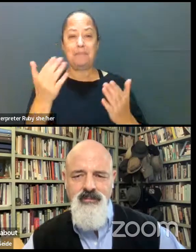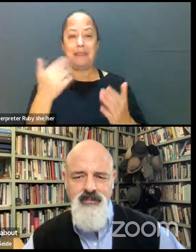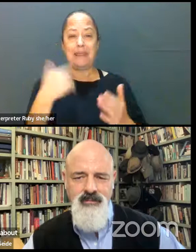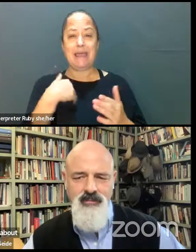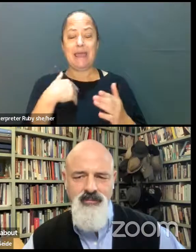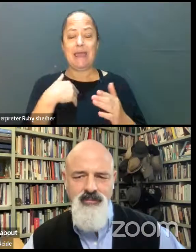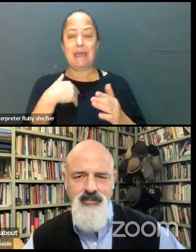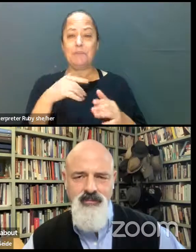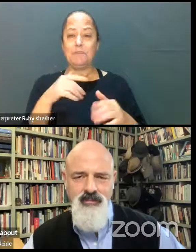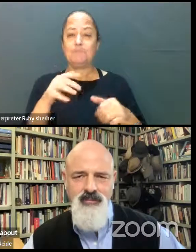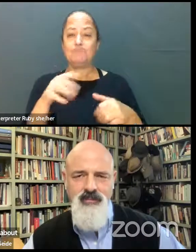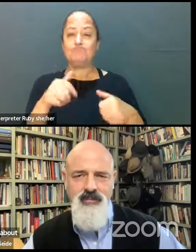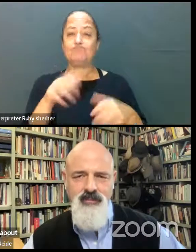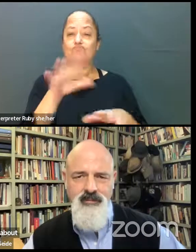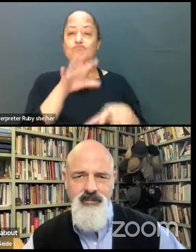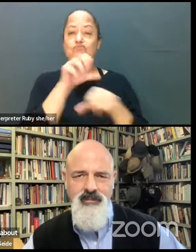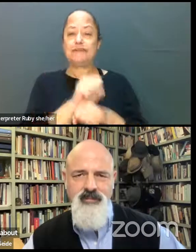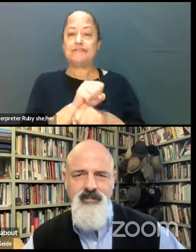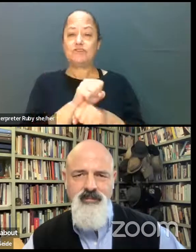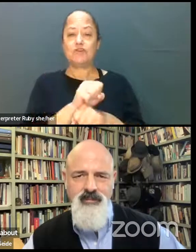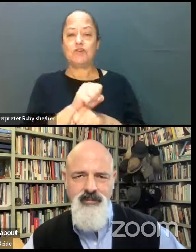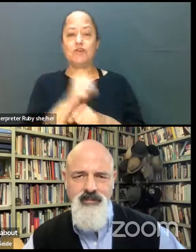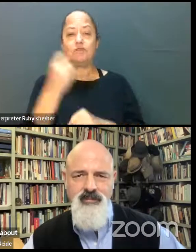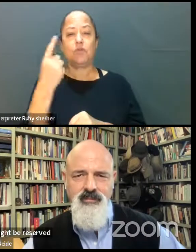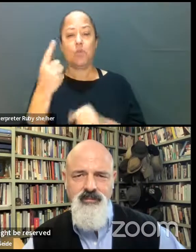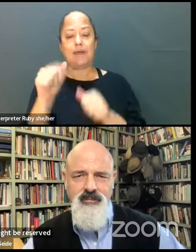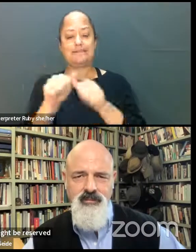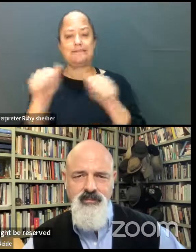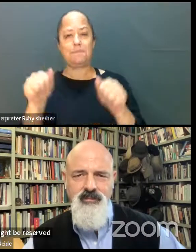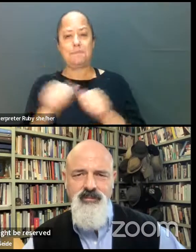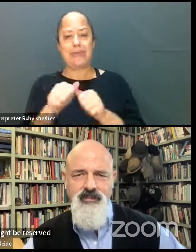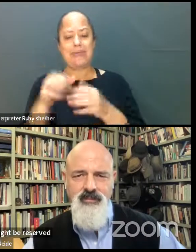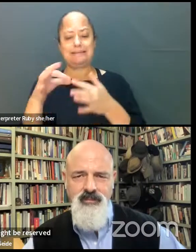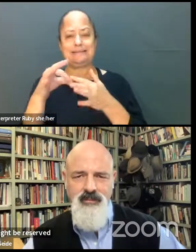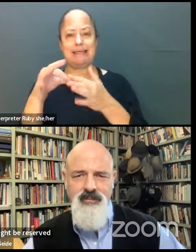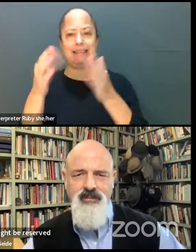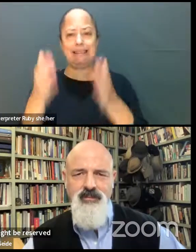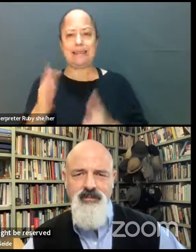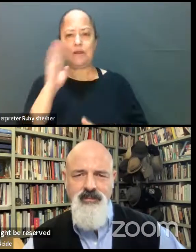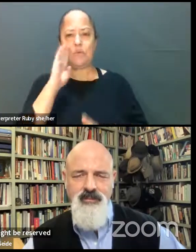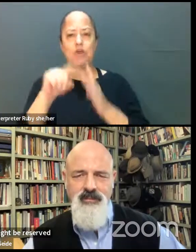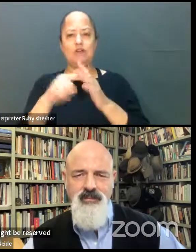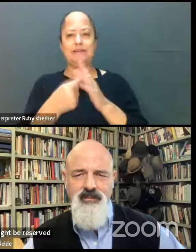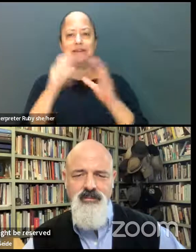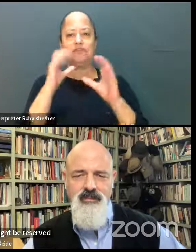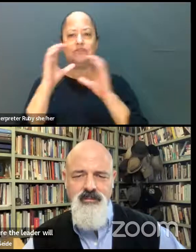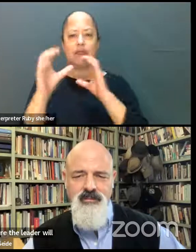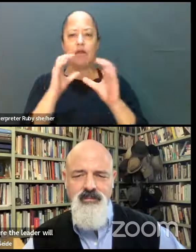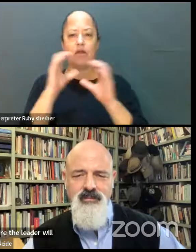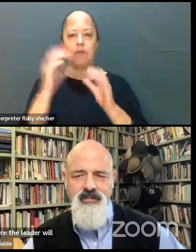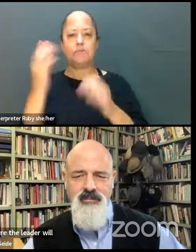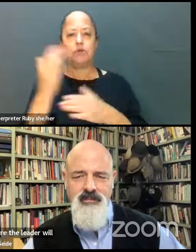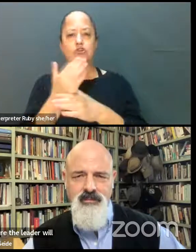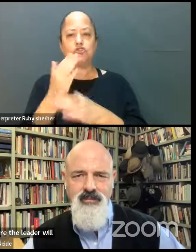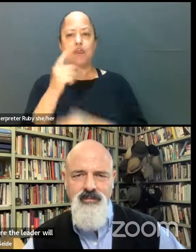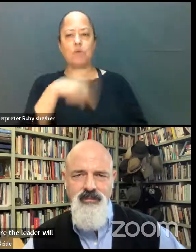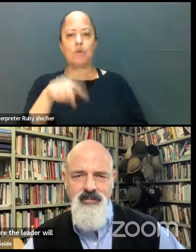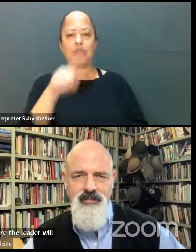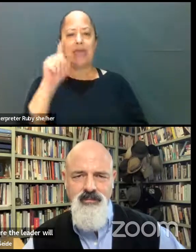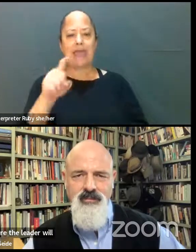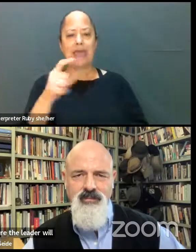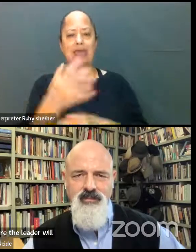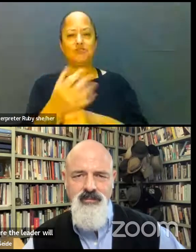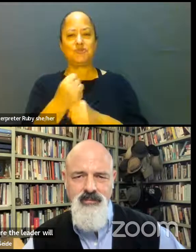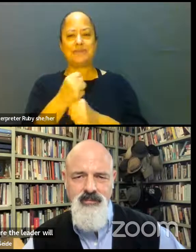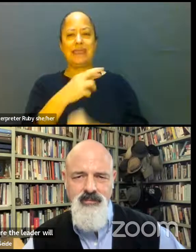and we create this space where the leader will initiate the conversation and share where they've had to take a risk